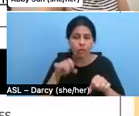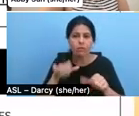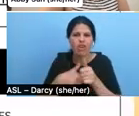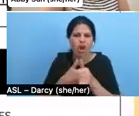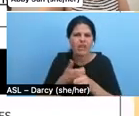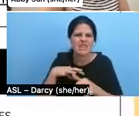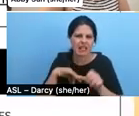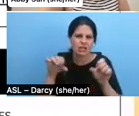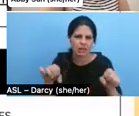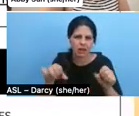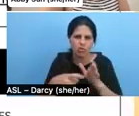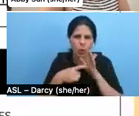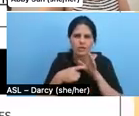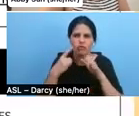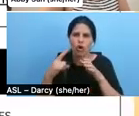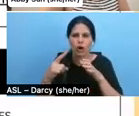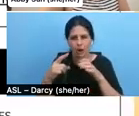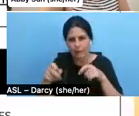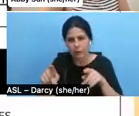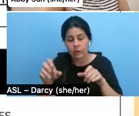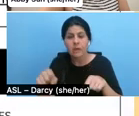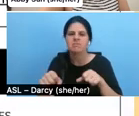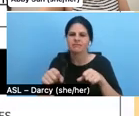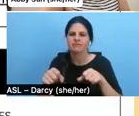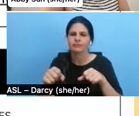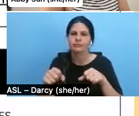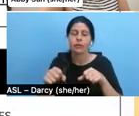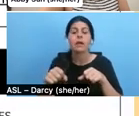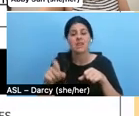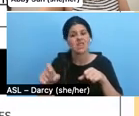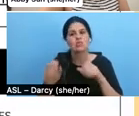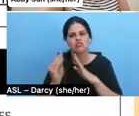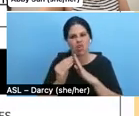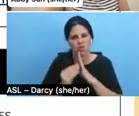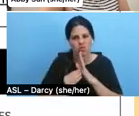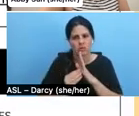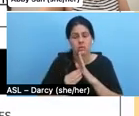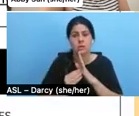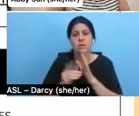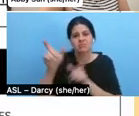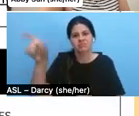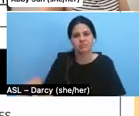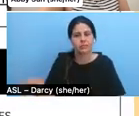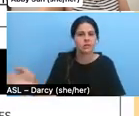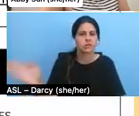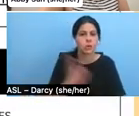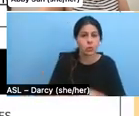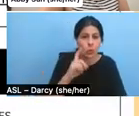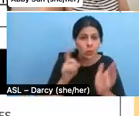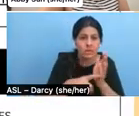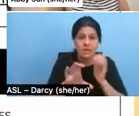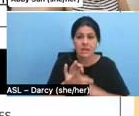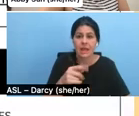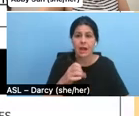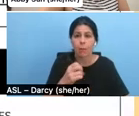opportunities and to take notes. For example, if you notice, Catapult only has research and development grants. So we